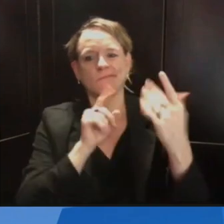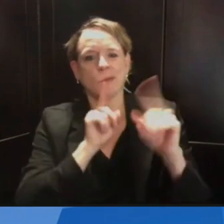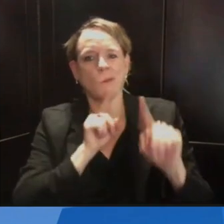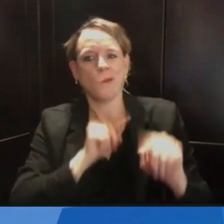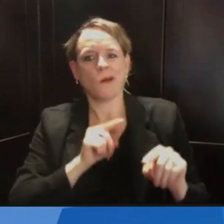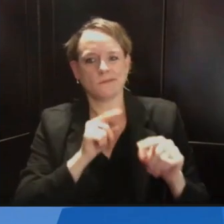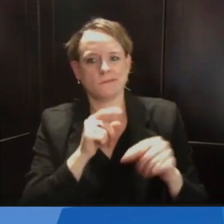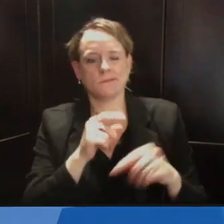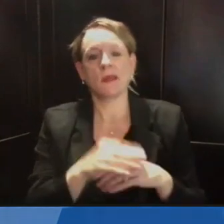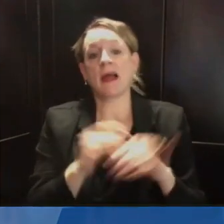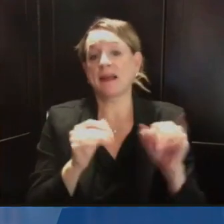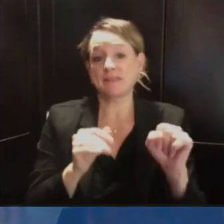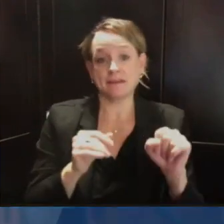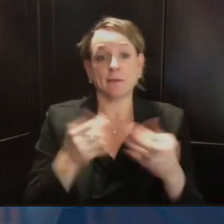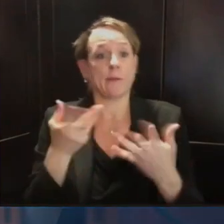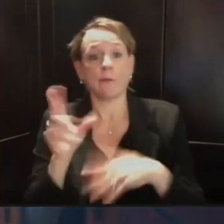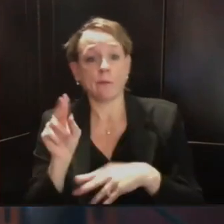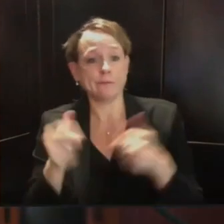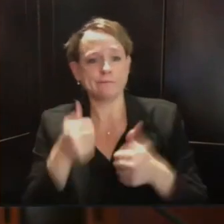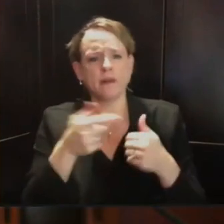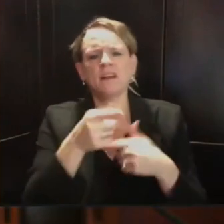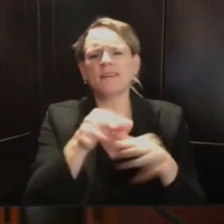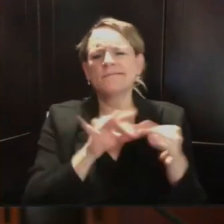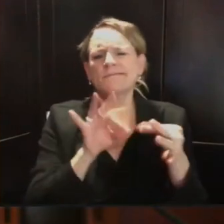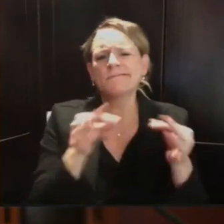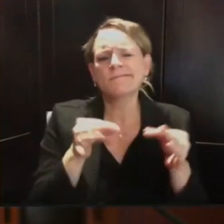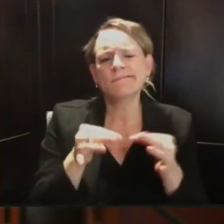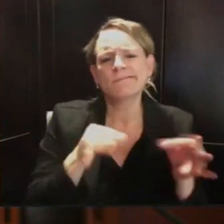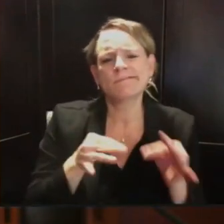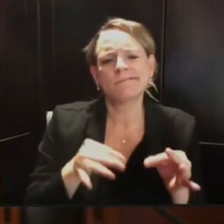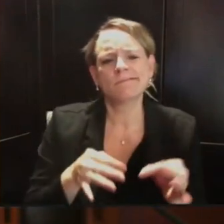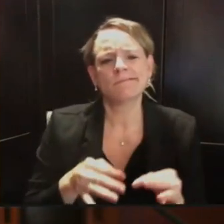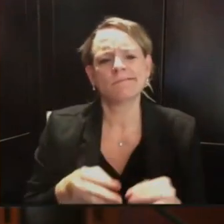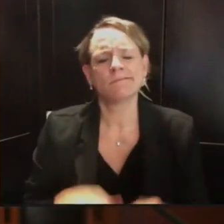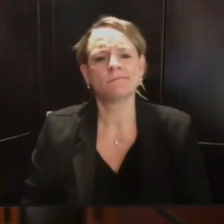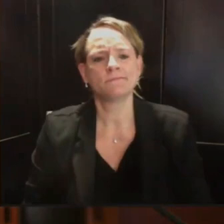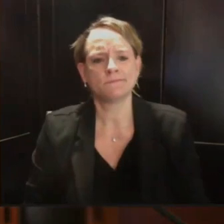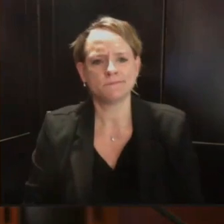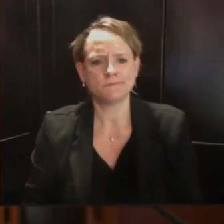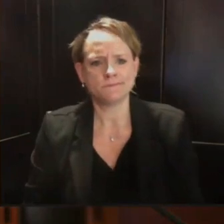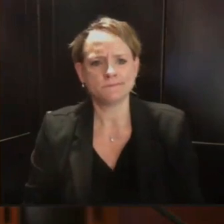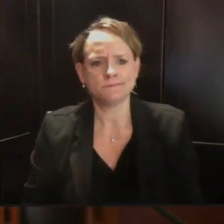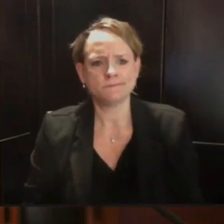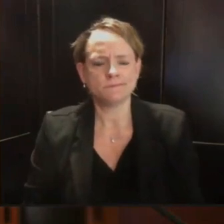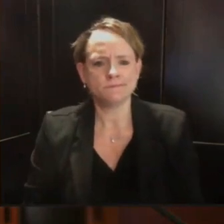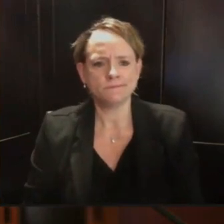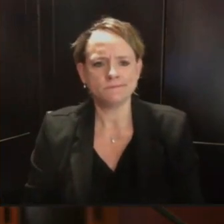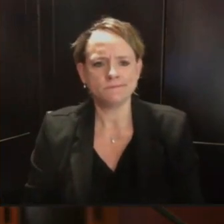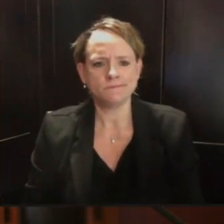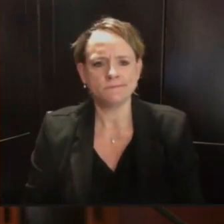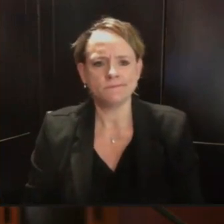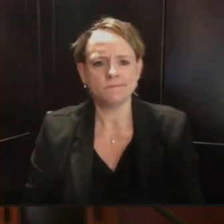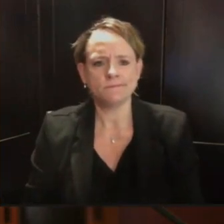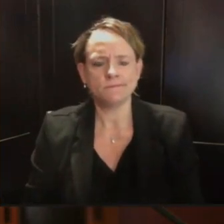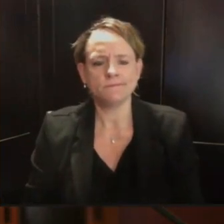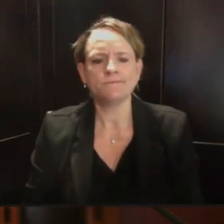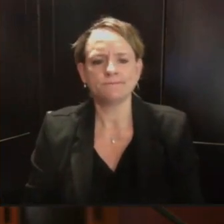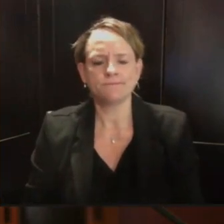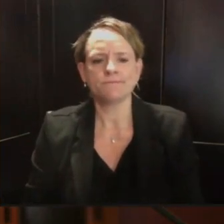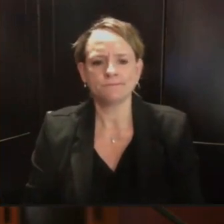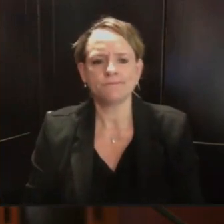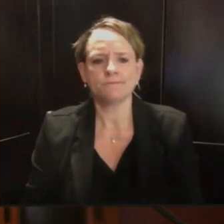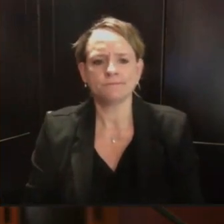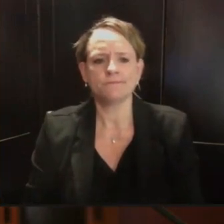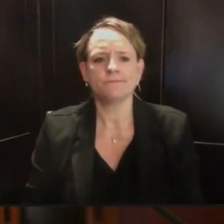Yeah, so we have started working closely with our local public health partners about a